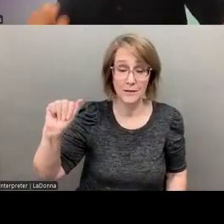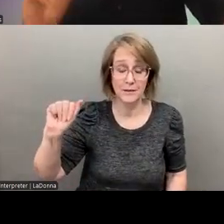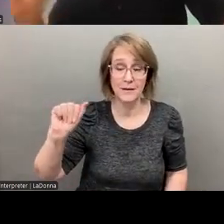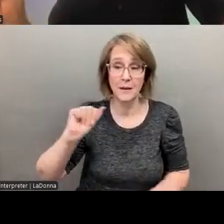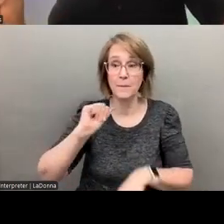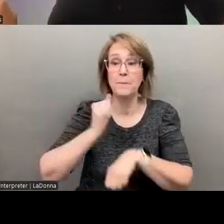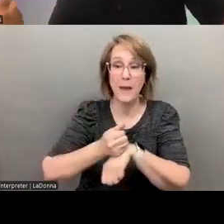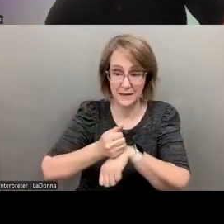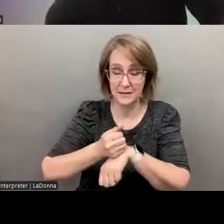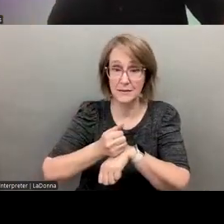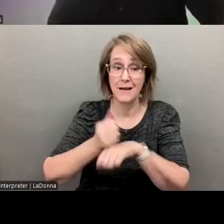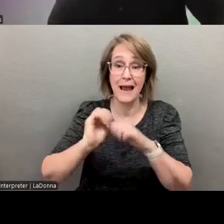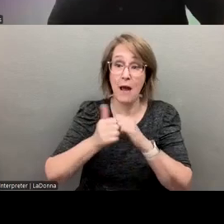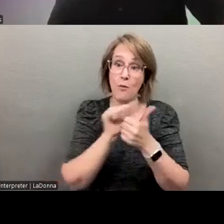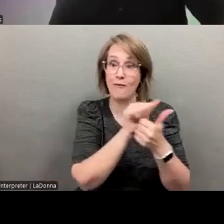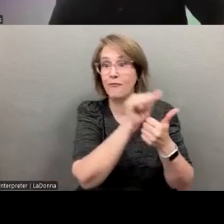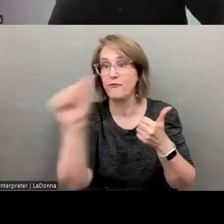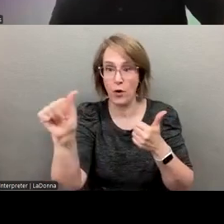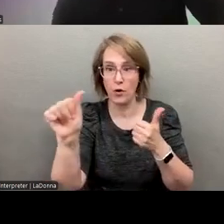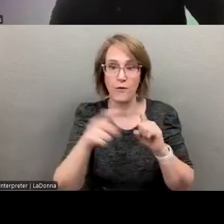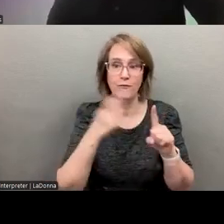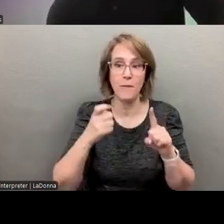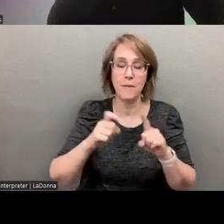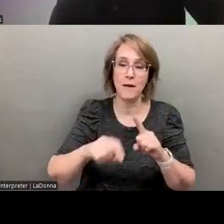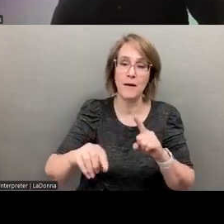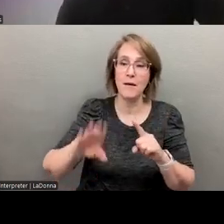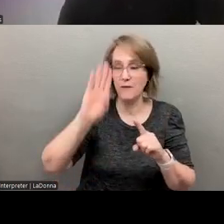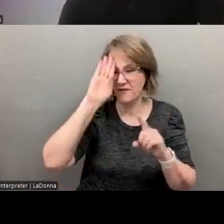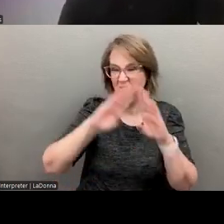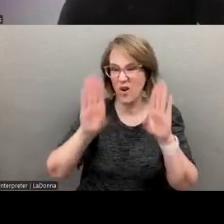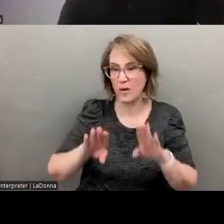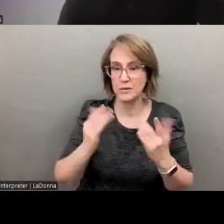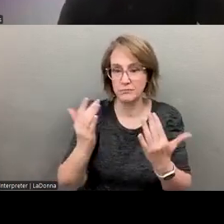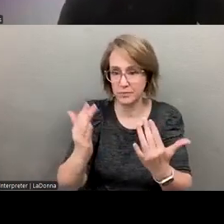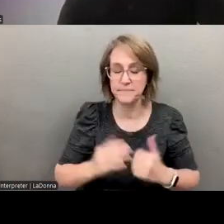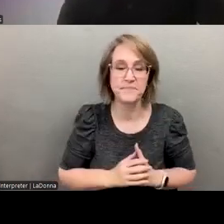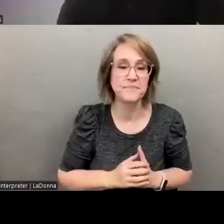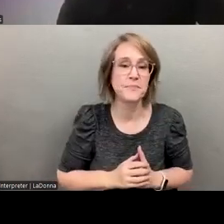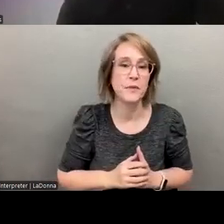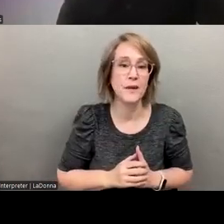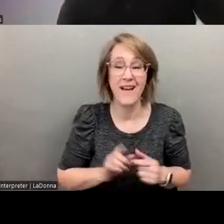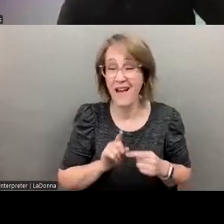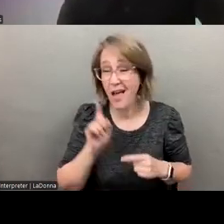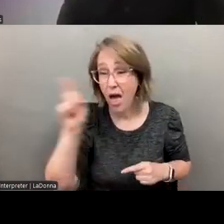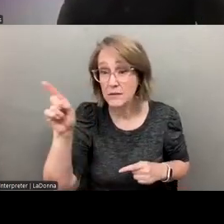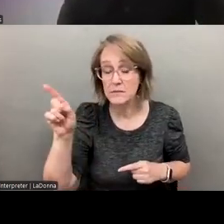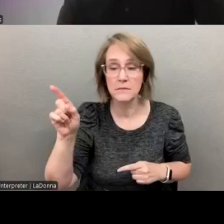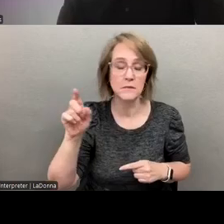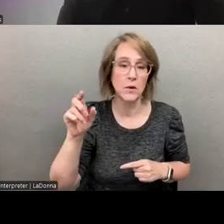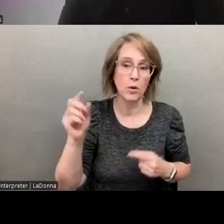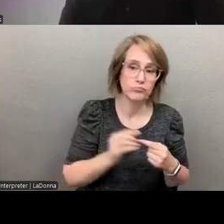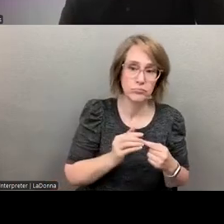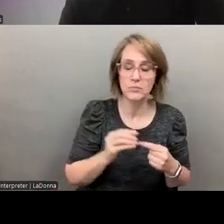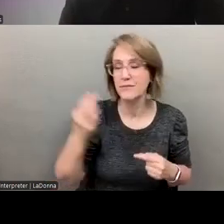based on in part how far you are from a firehouse. Um, it, it really, uh, uh, defines some